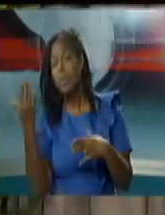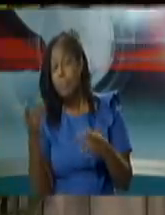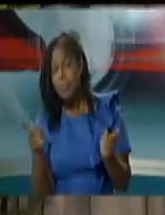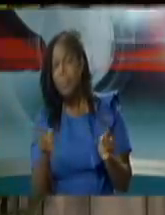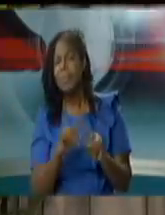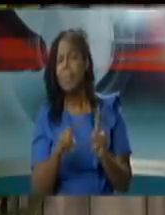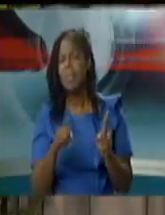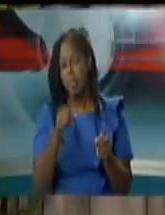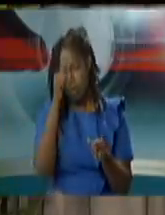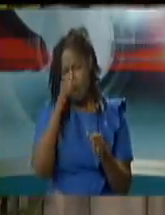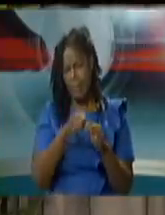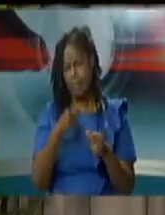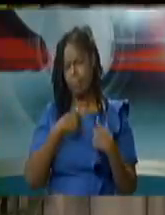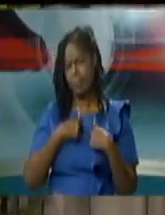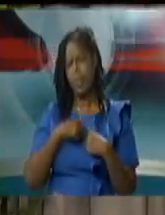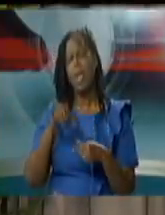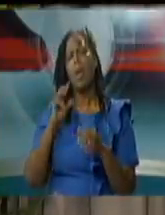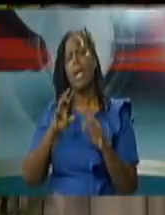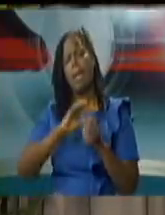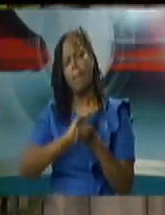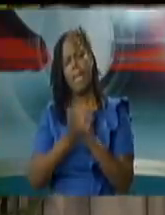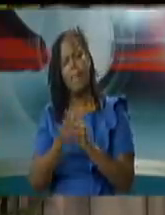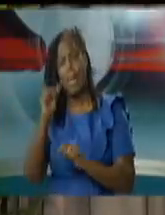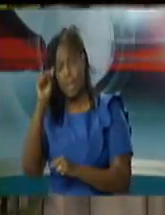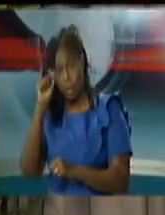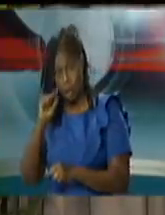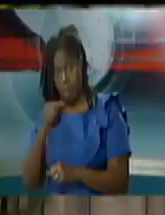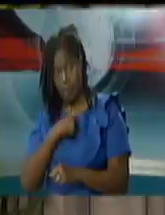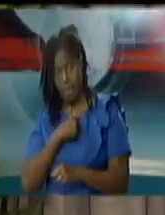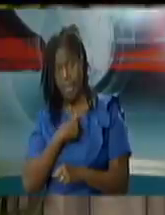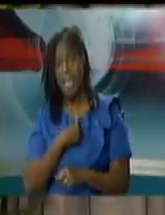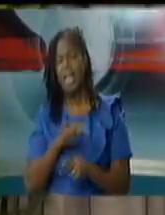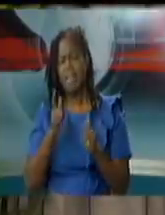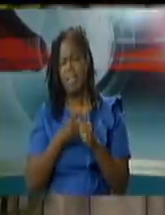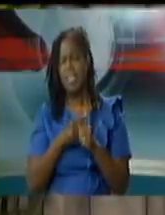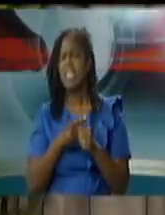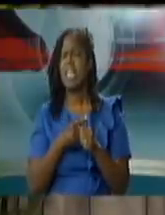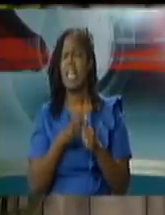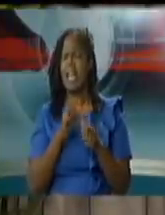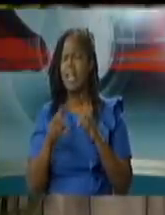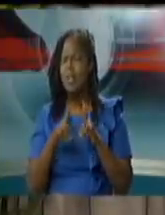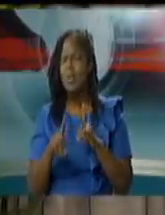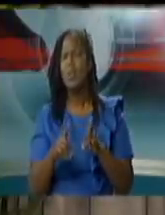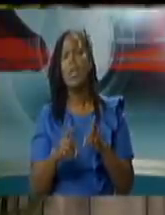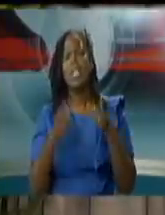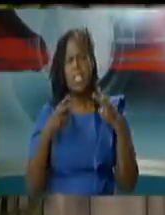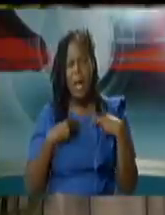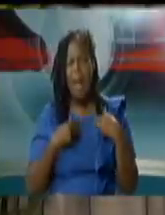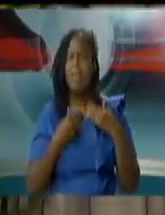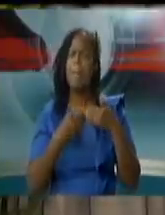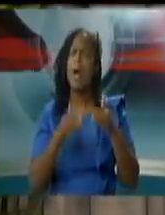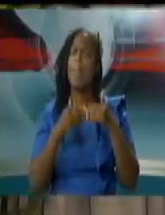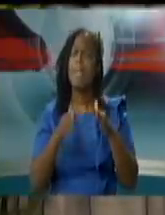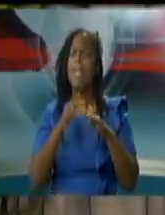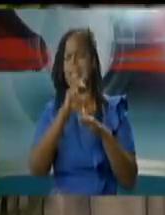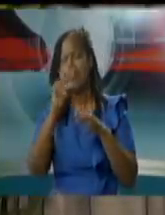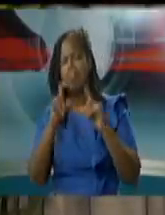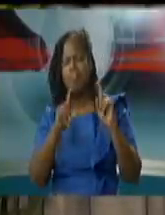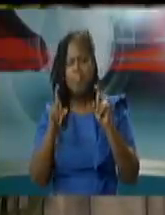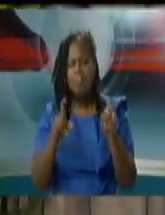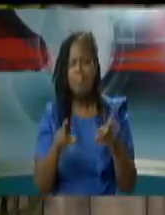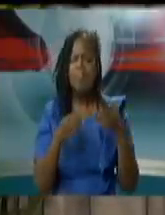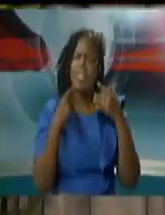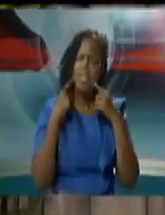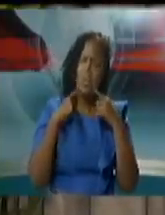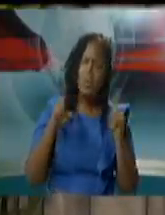to hold a conference a public forum on prisoners why my methodology was we